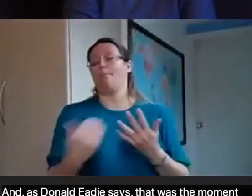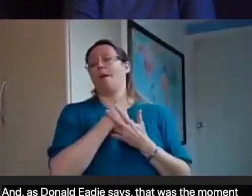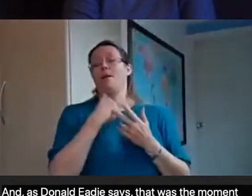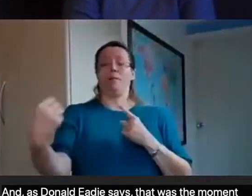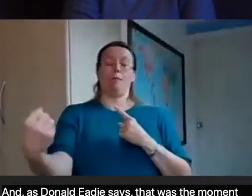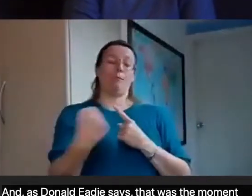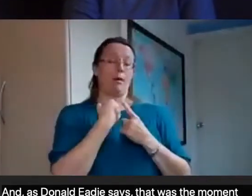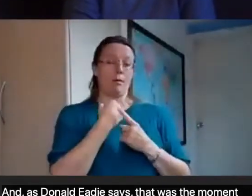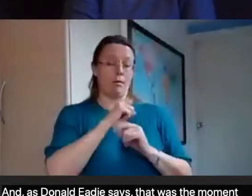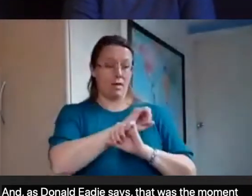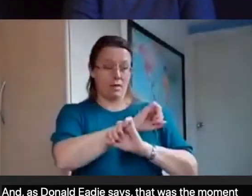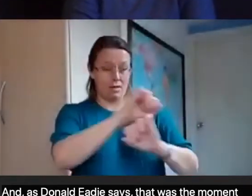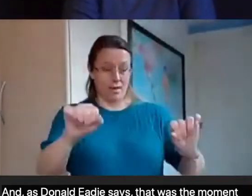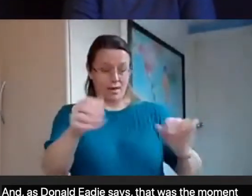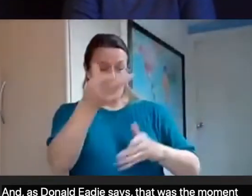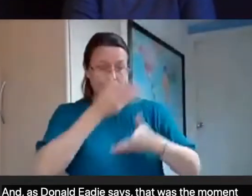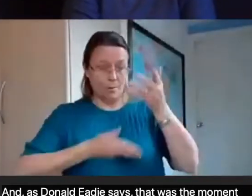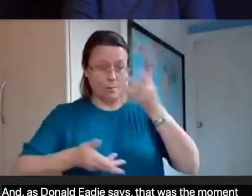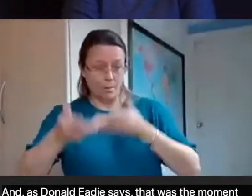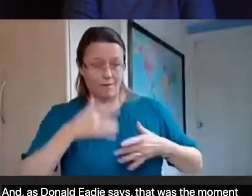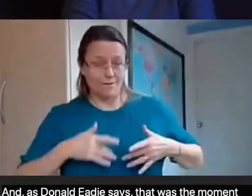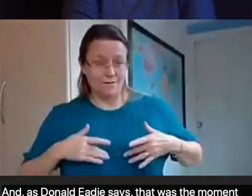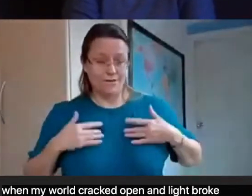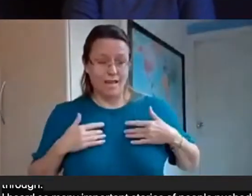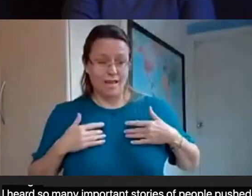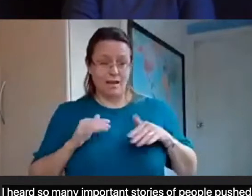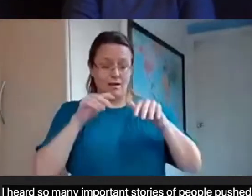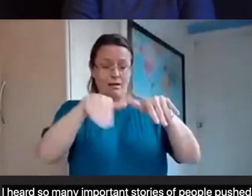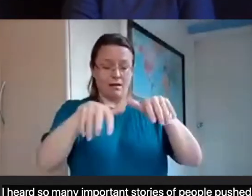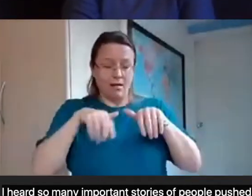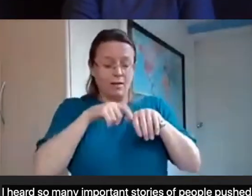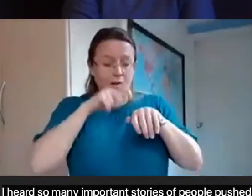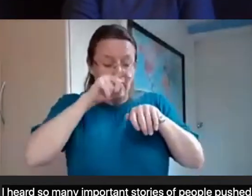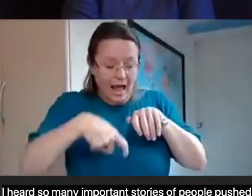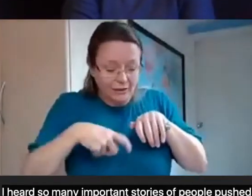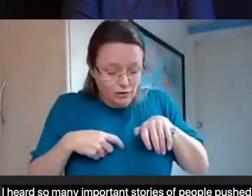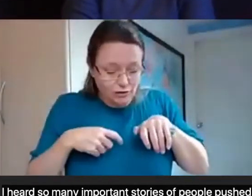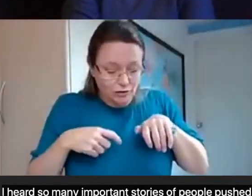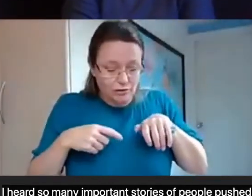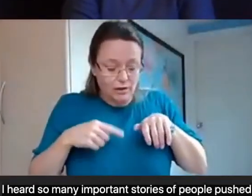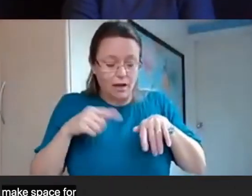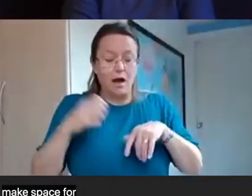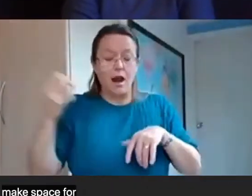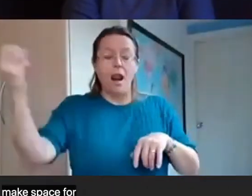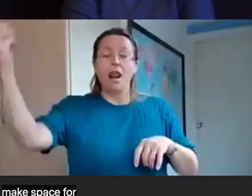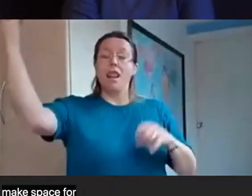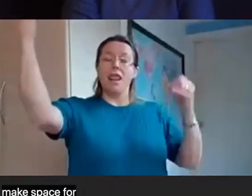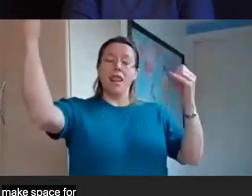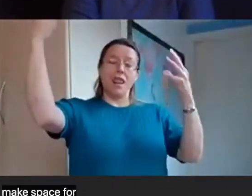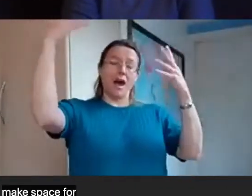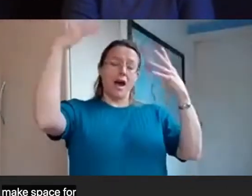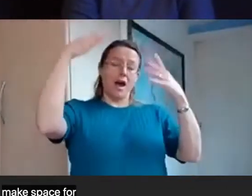stories of people pushed to the edges of churches that didn't know how to make space for them. And it was like a light was being shone on my own story.